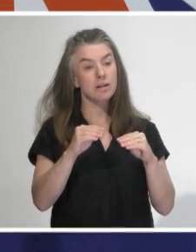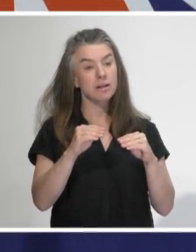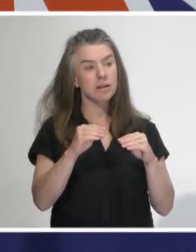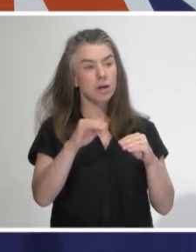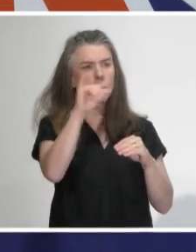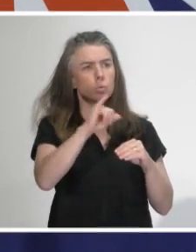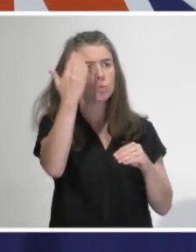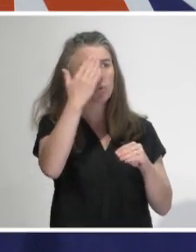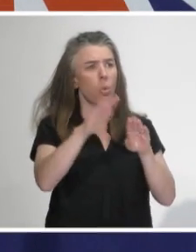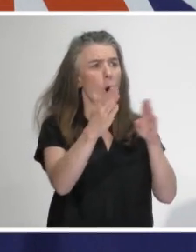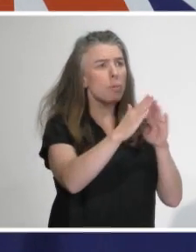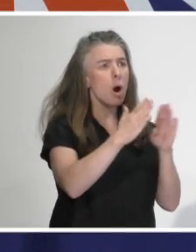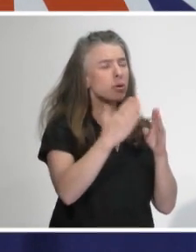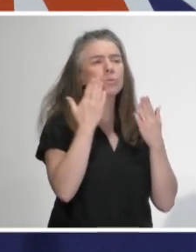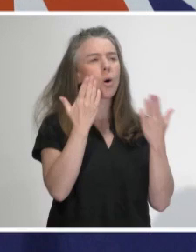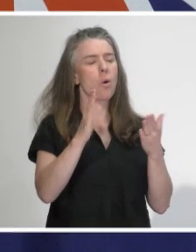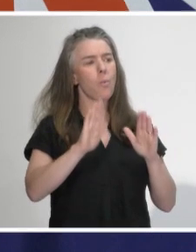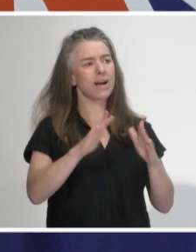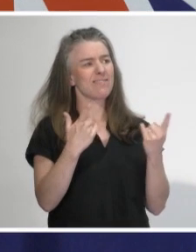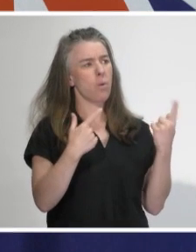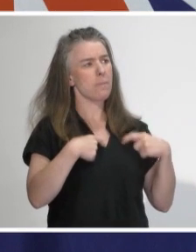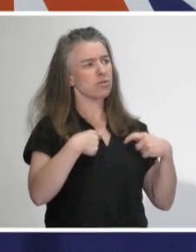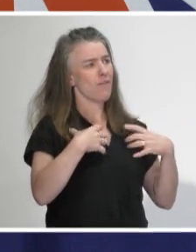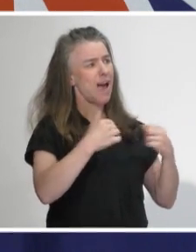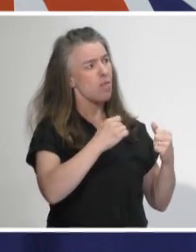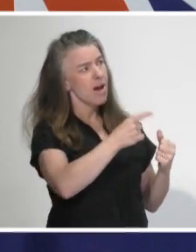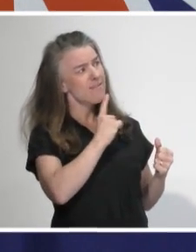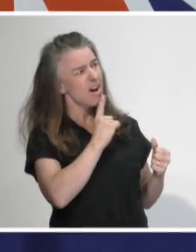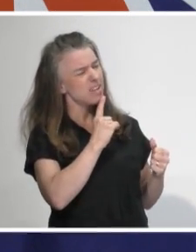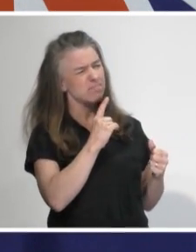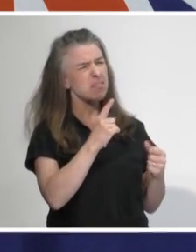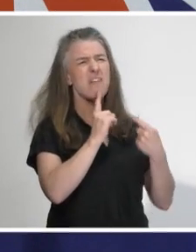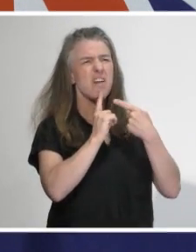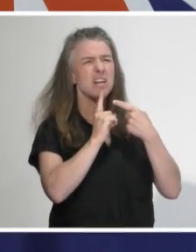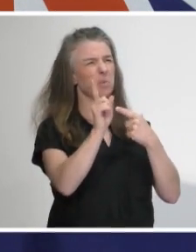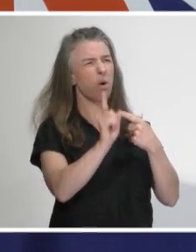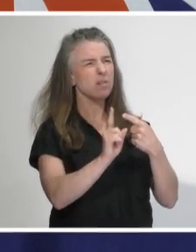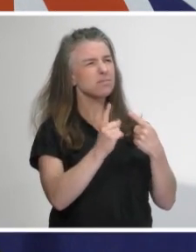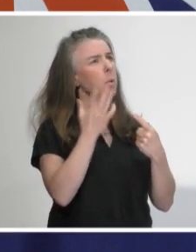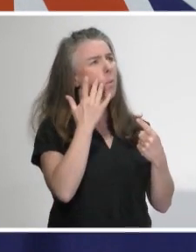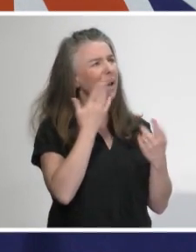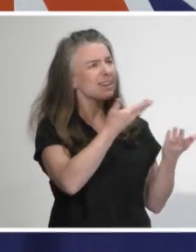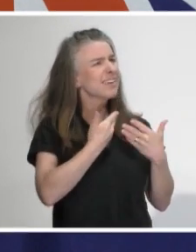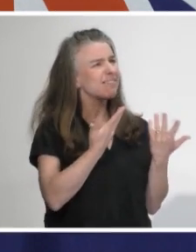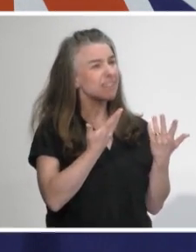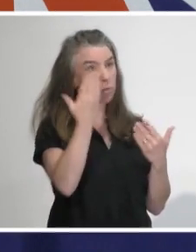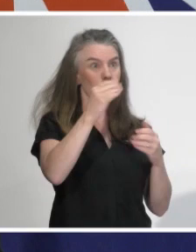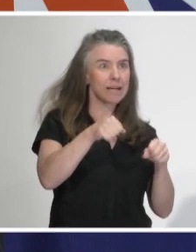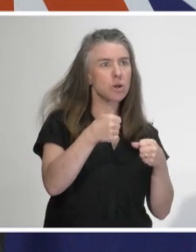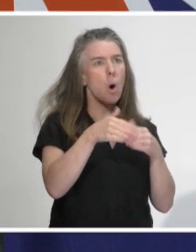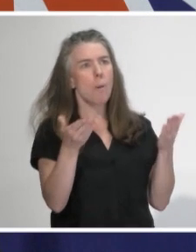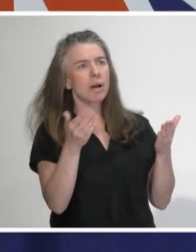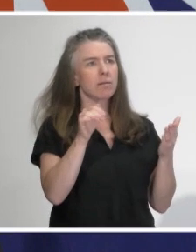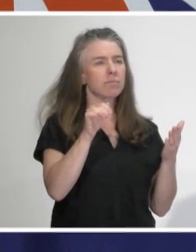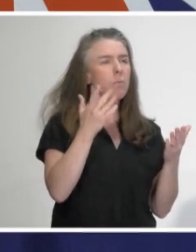schools we're open because we're waiting on public health advice. What is that advice that they're waiting on and when will it come? Well, we're providing